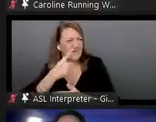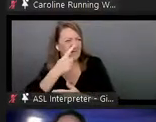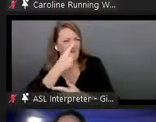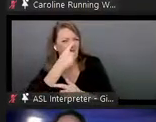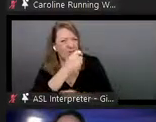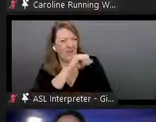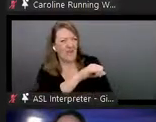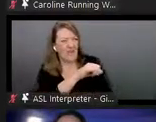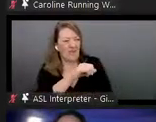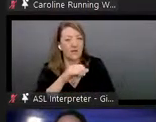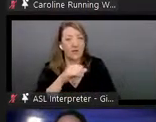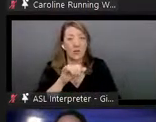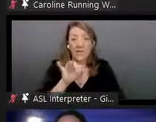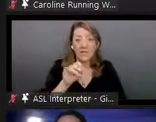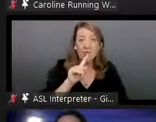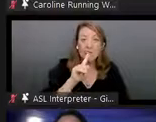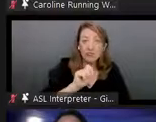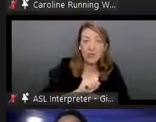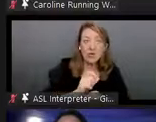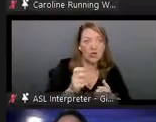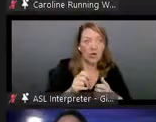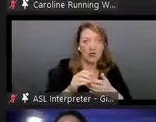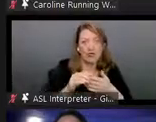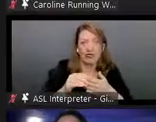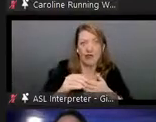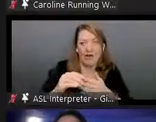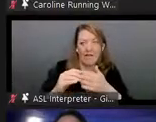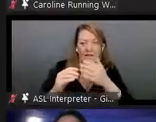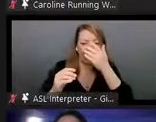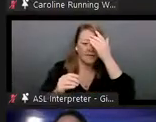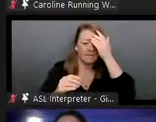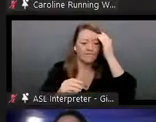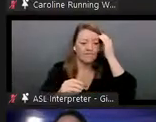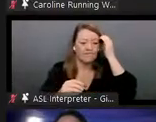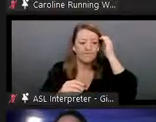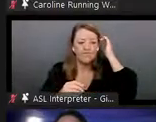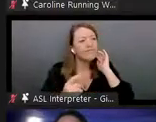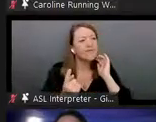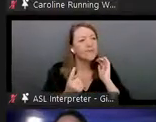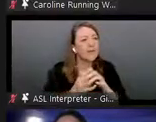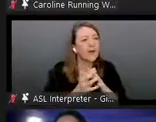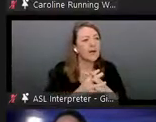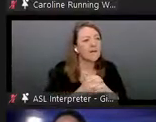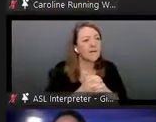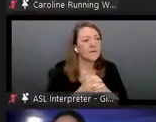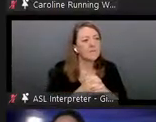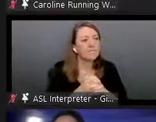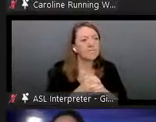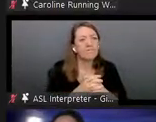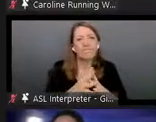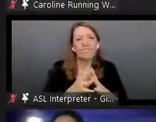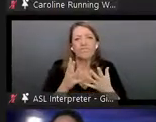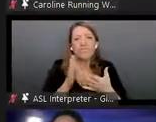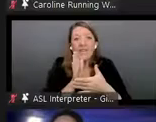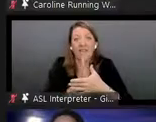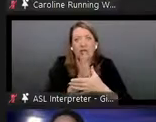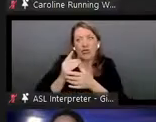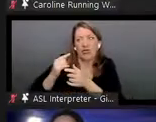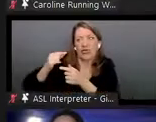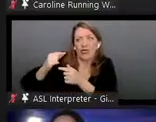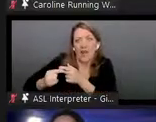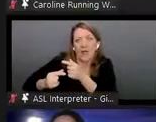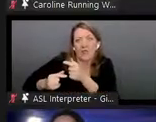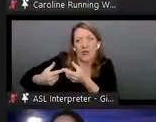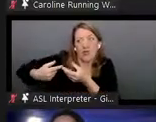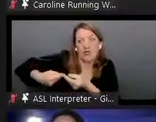you, if you're actually trying to drive towards some kind of, um, you know, intergenerational transmission of language